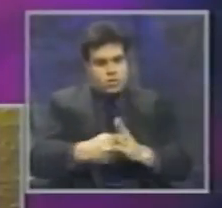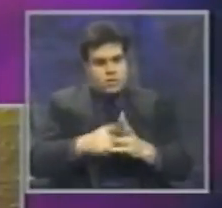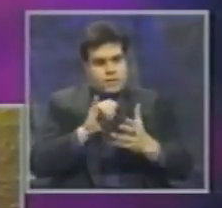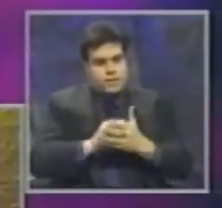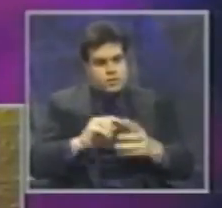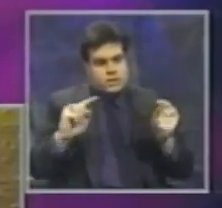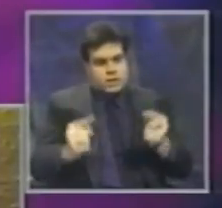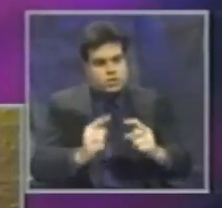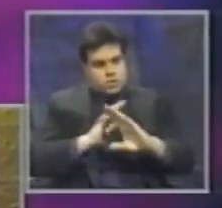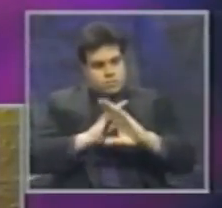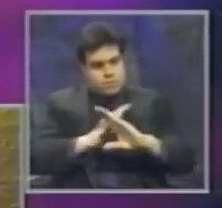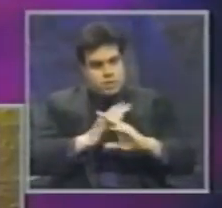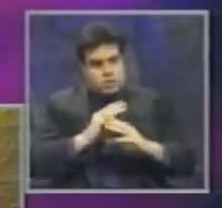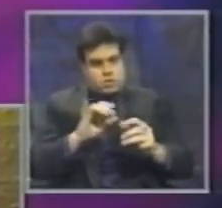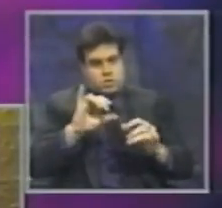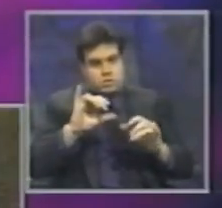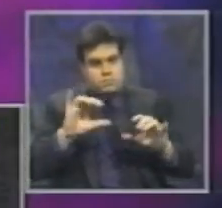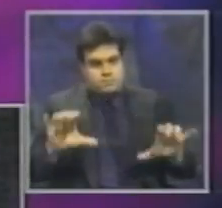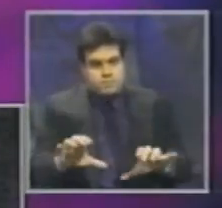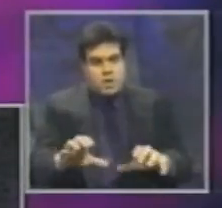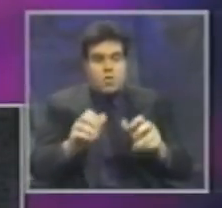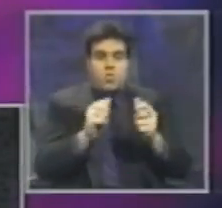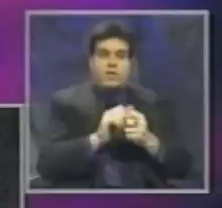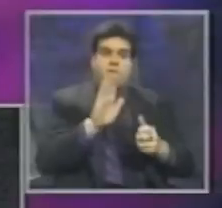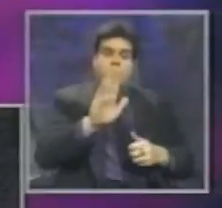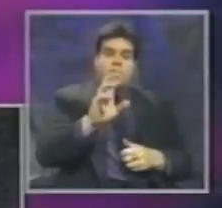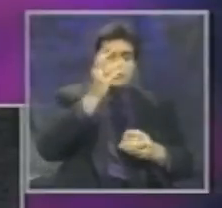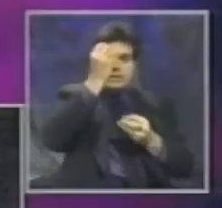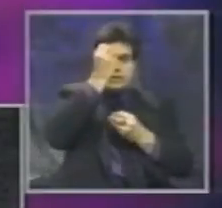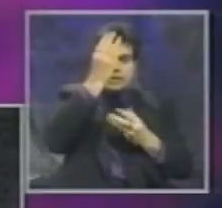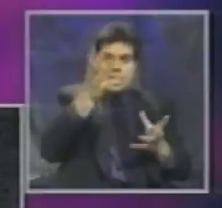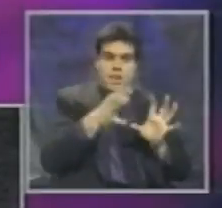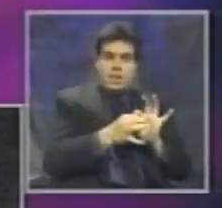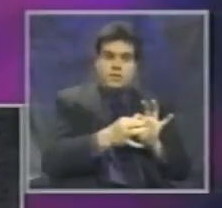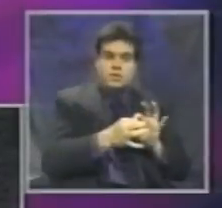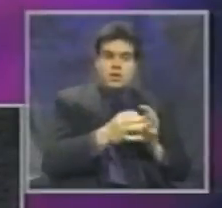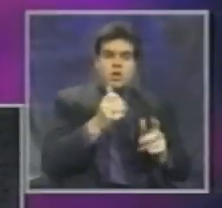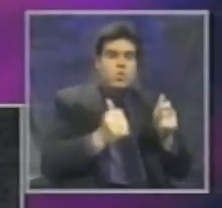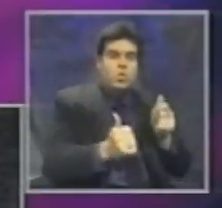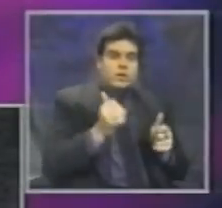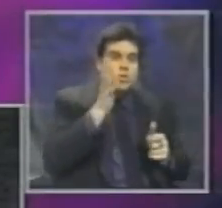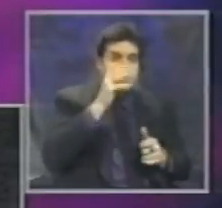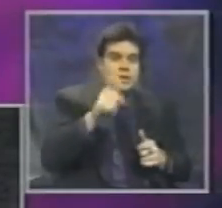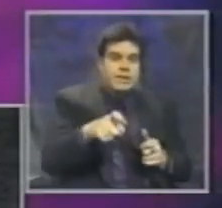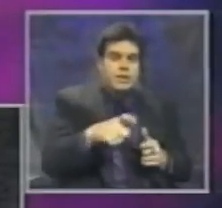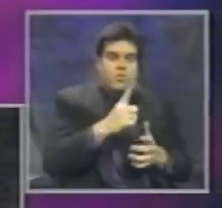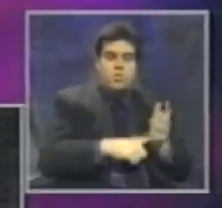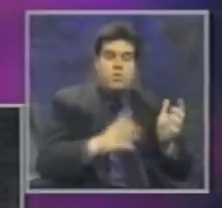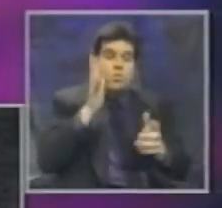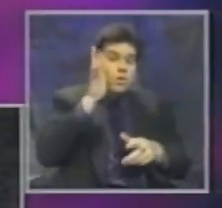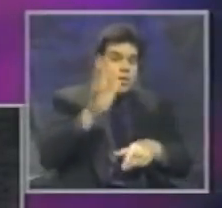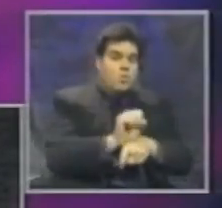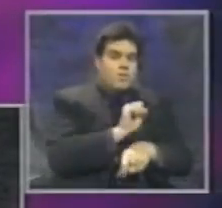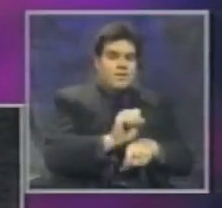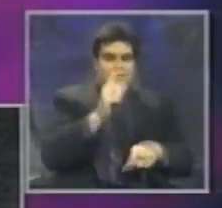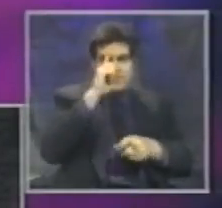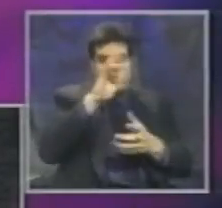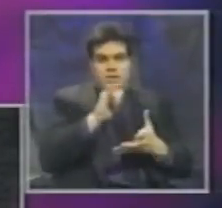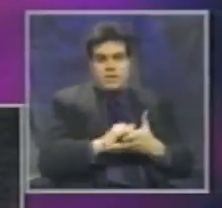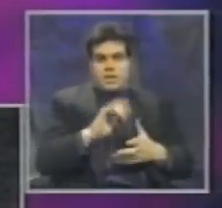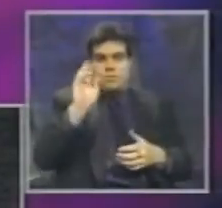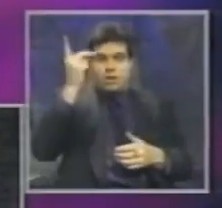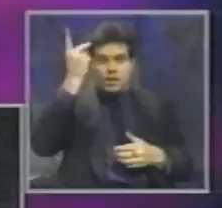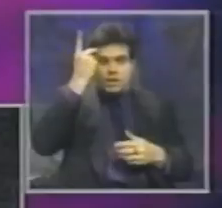that you find through your data linkage to be needed and those that will work for the political circumstances in your community.